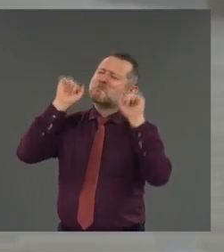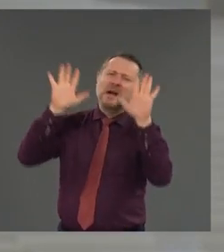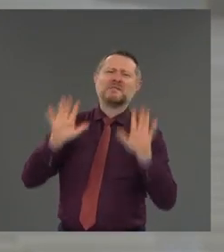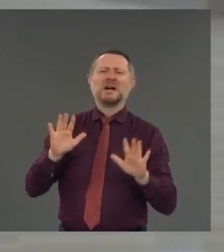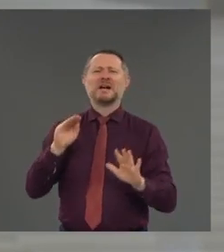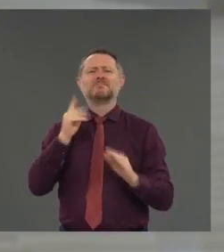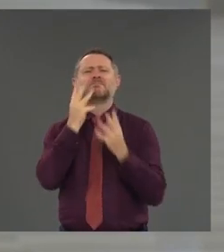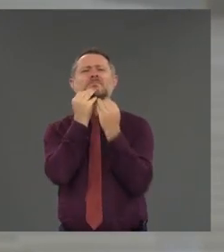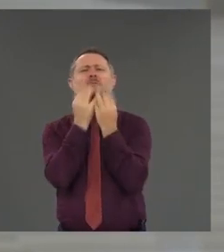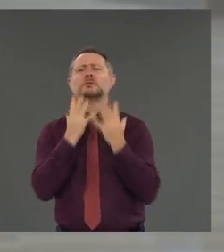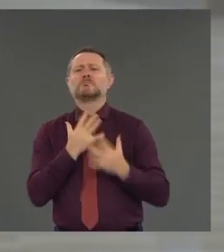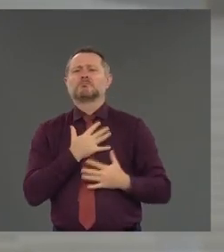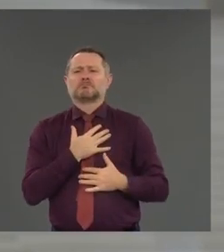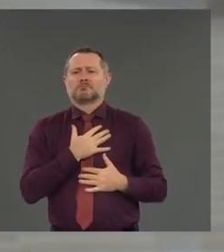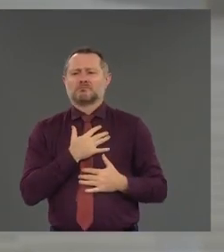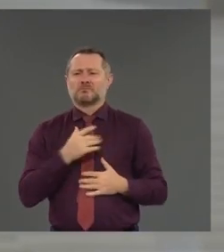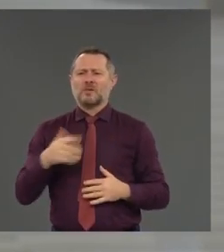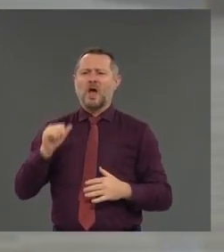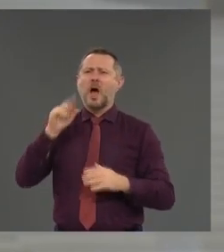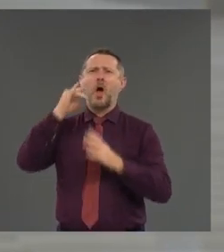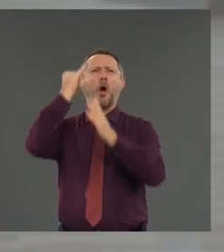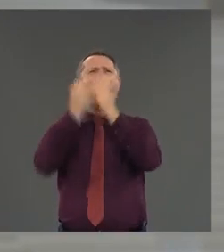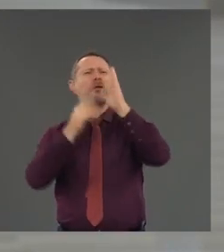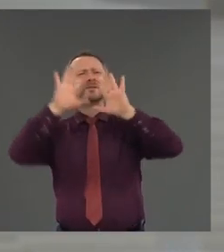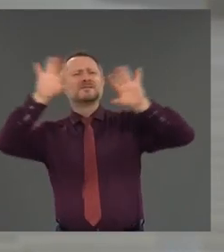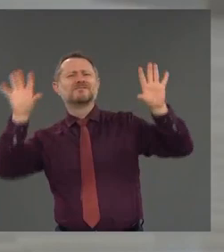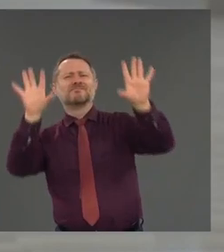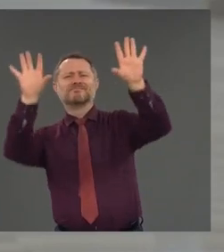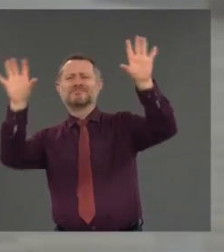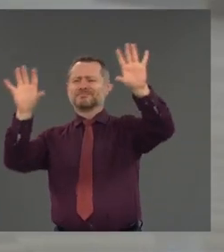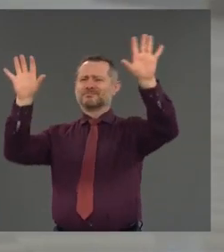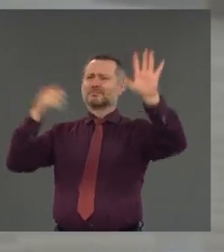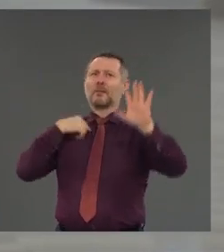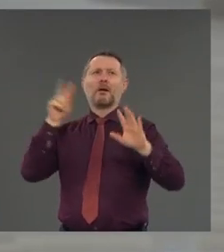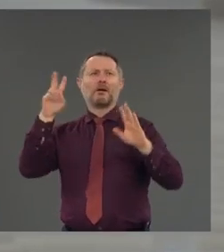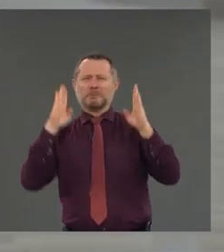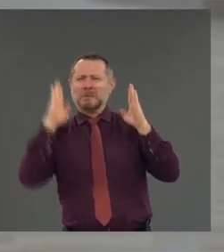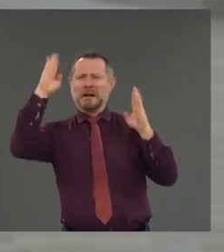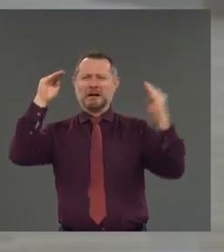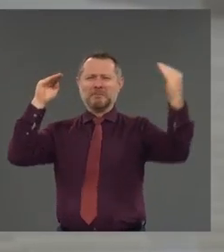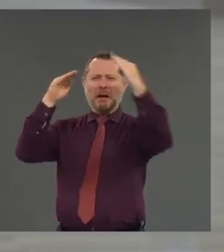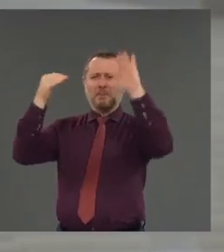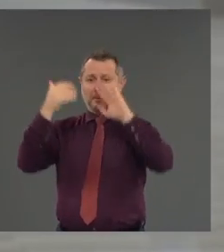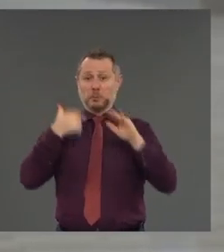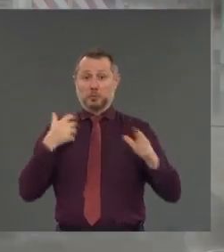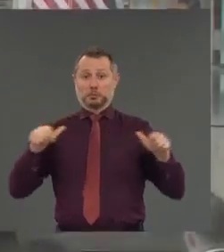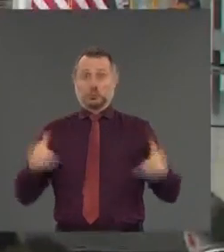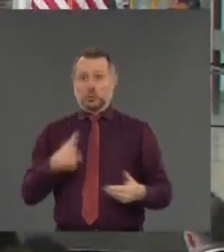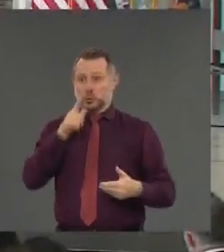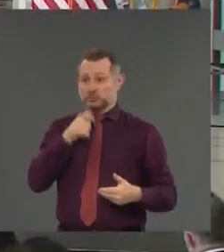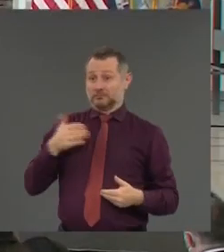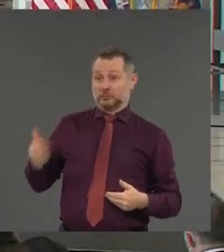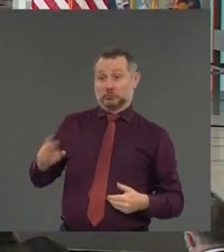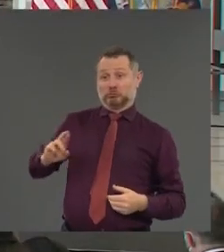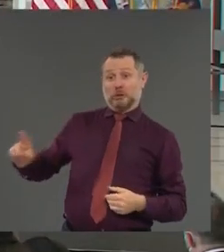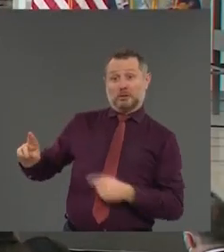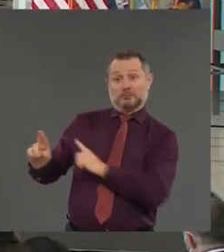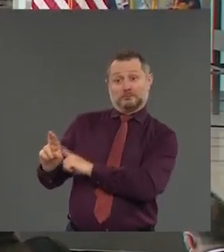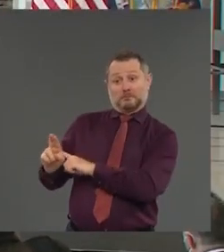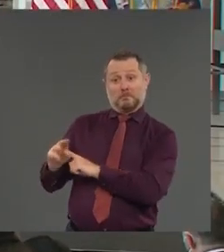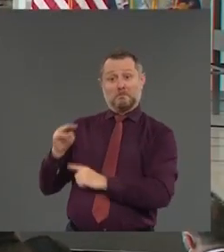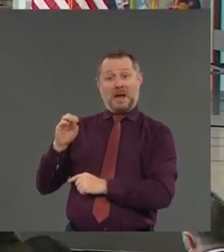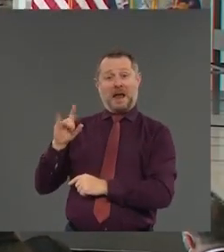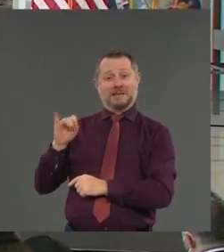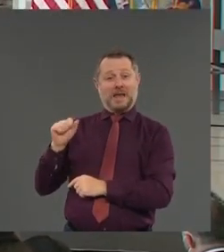It really is breathtaking. Let me introduce the people who are here with me today. To my right, Melissa DeRosa, secretary